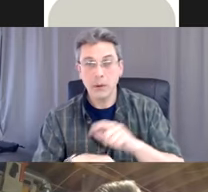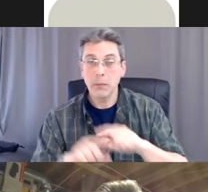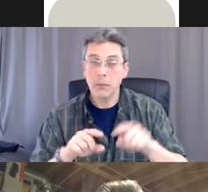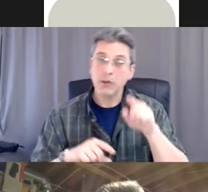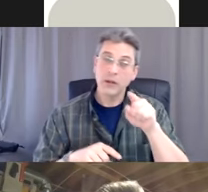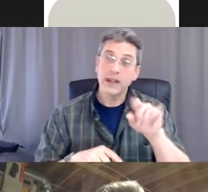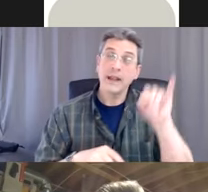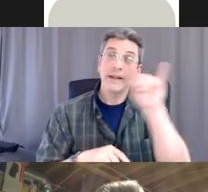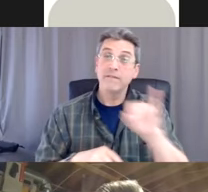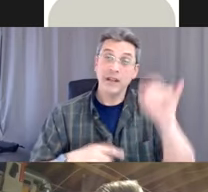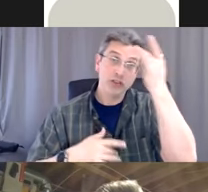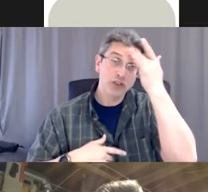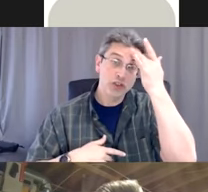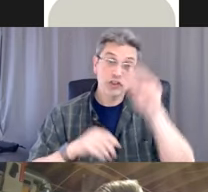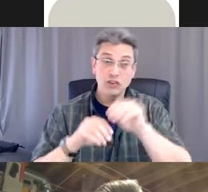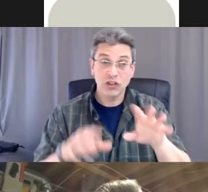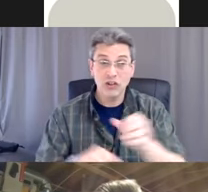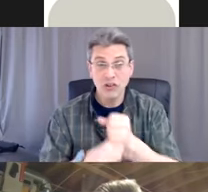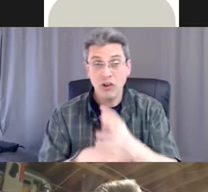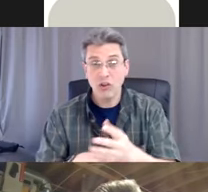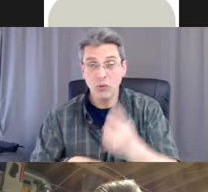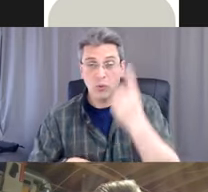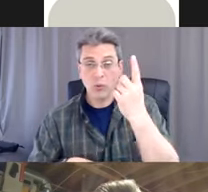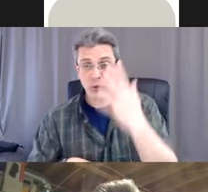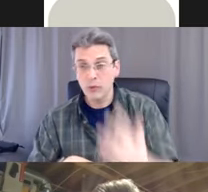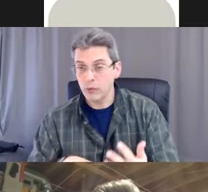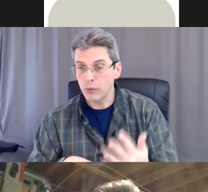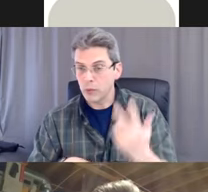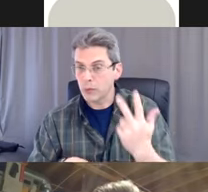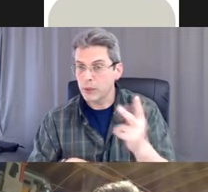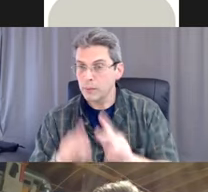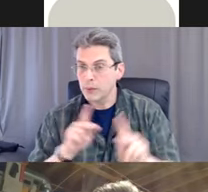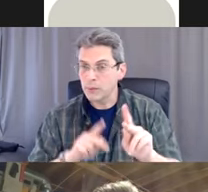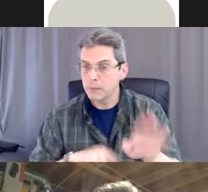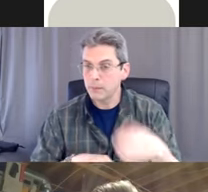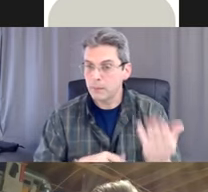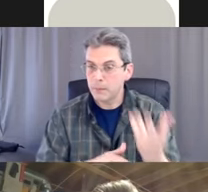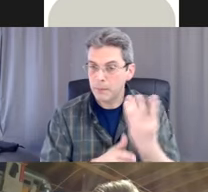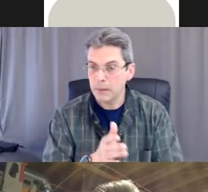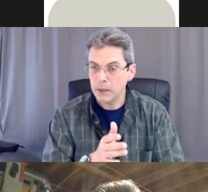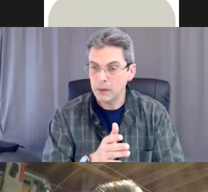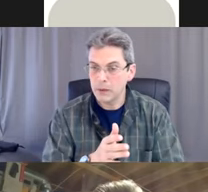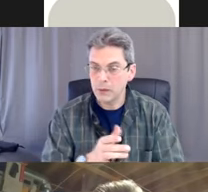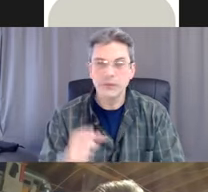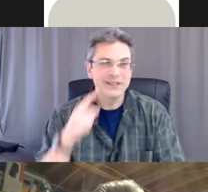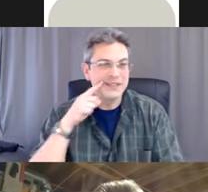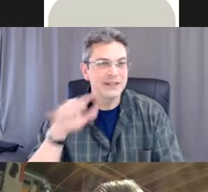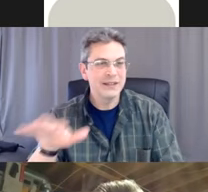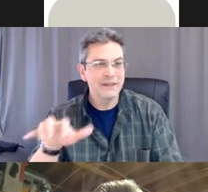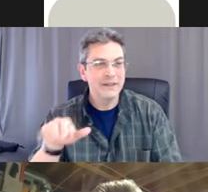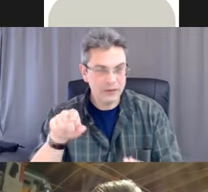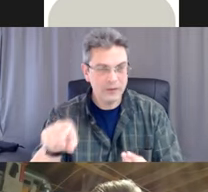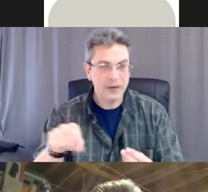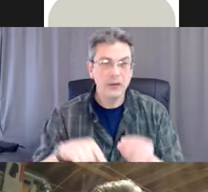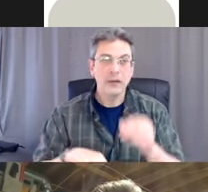For example, three million people died from respiratory infections alone in 2016. So according to the WHO, there are about